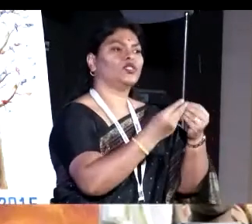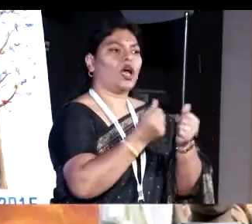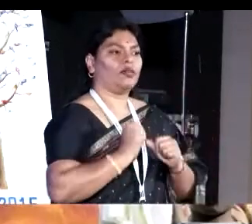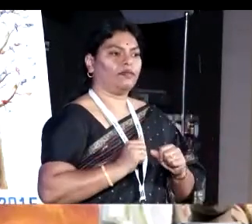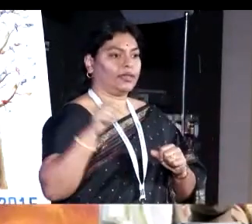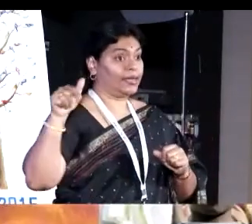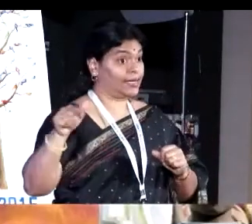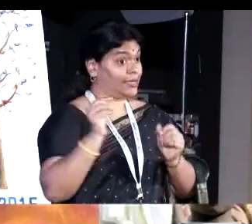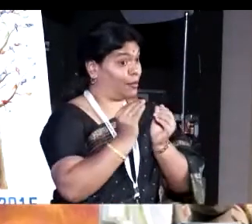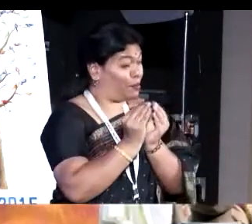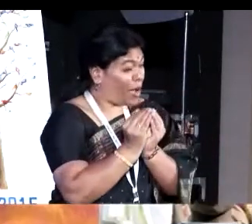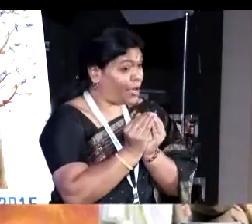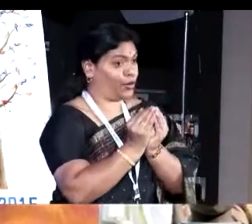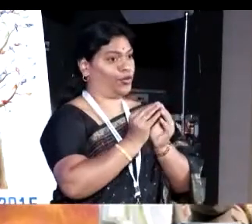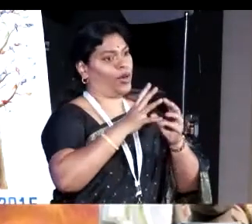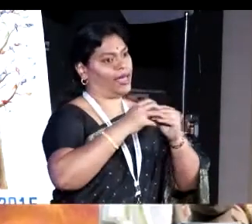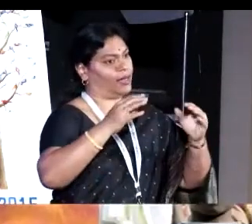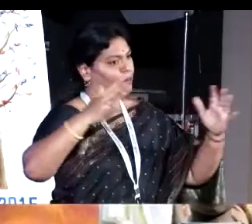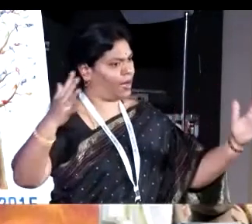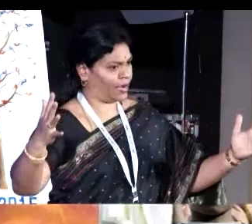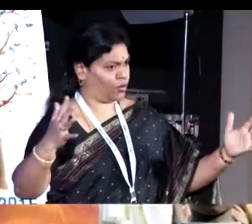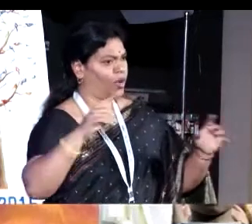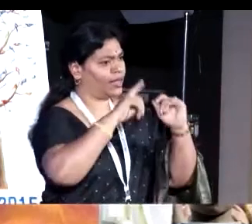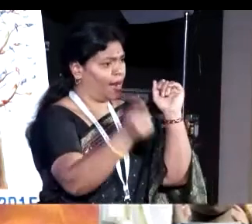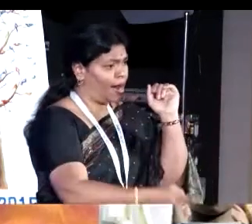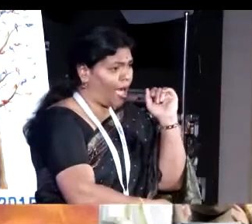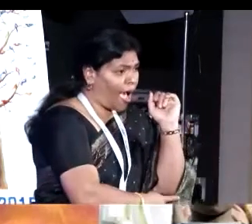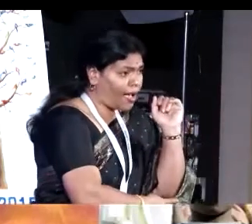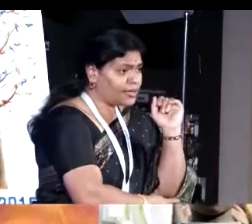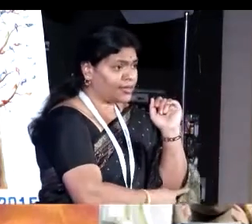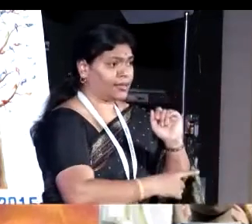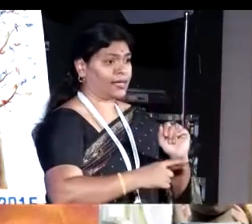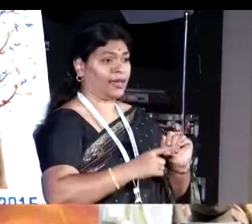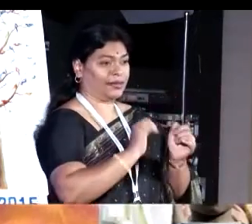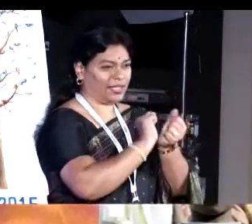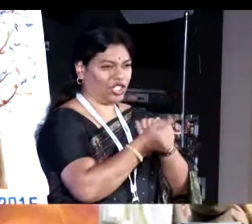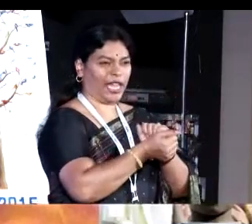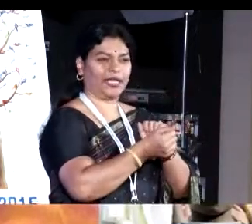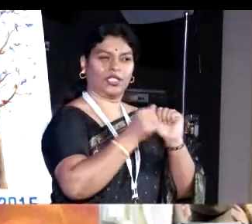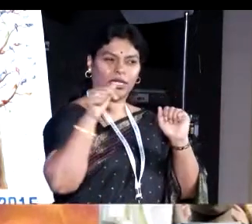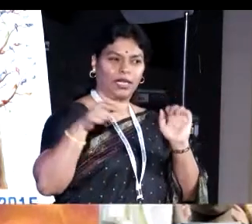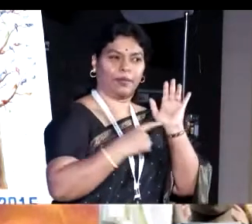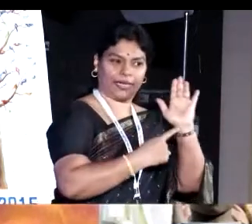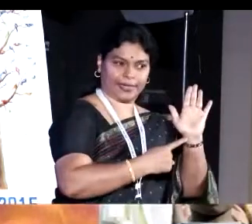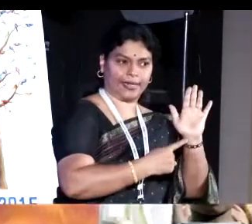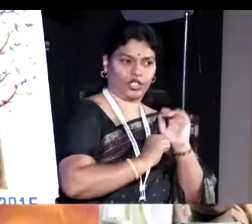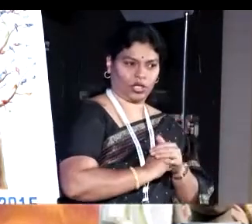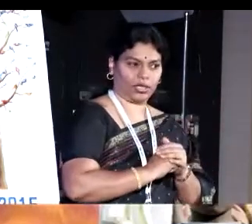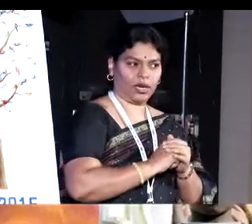macro impact, this is the micro thing. My last two, three pictures which I am trying and all of us are trying in our presentations for the last 15 years,